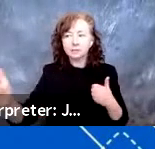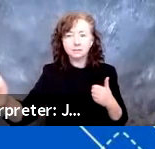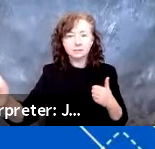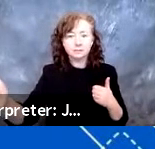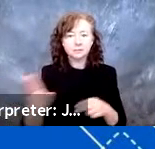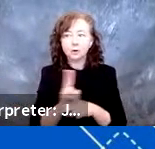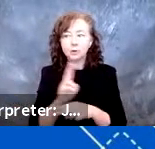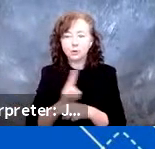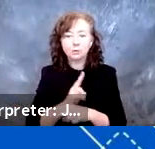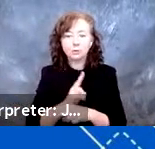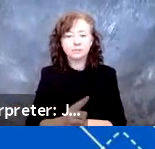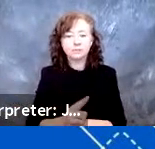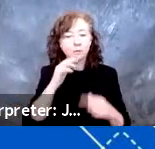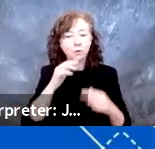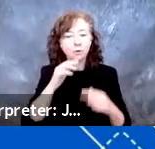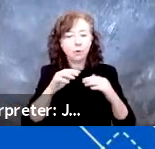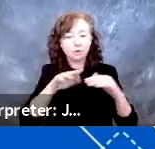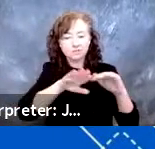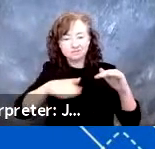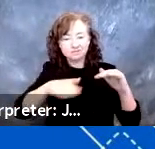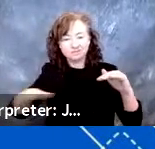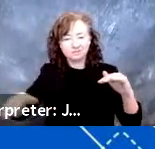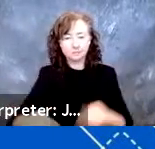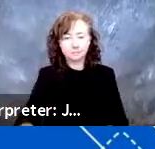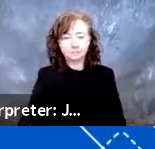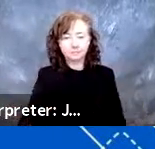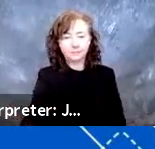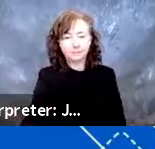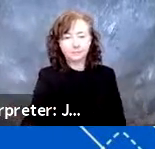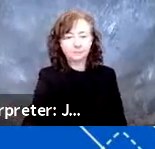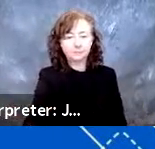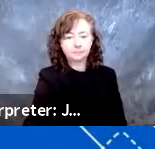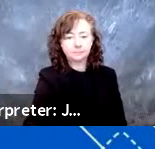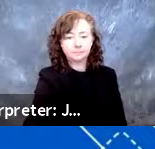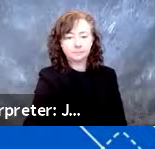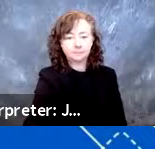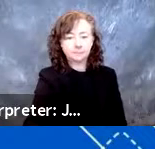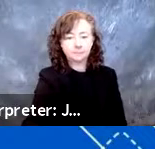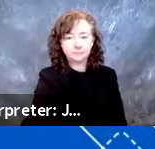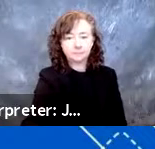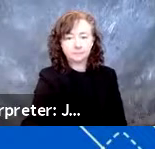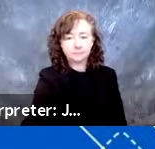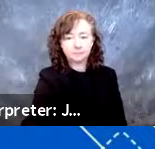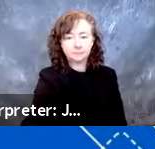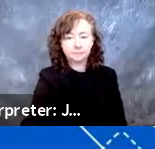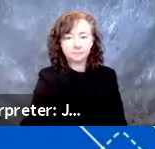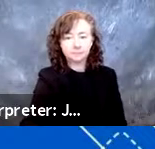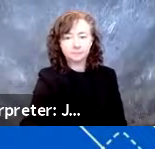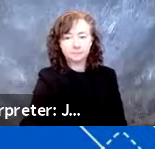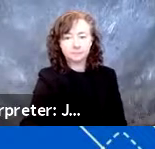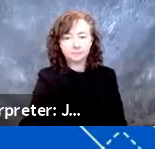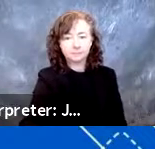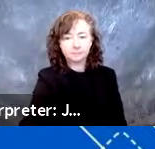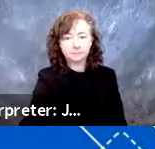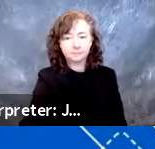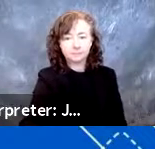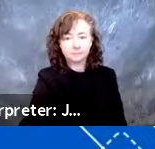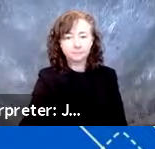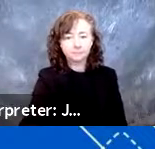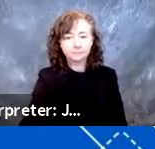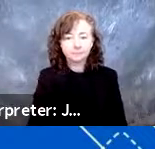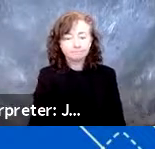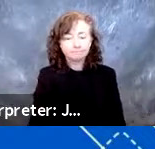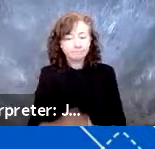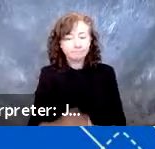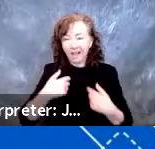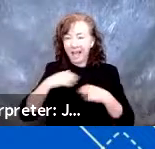That's a great question. I don't necessarily have the answer to that. Maybe our next speaker might, but certainly different kinds of surfaces are